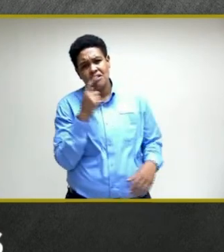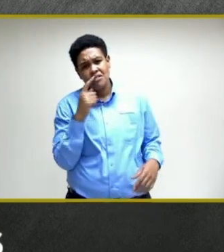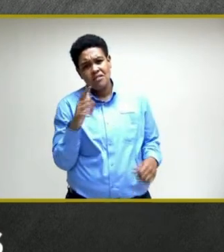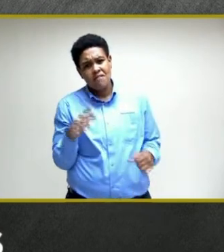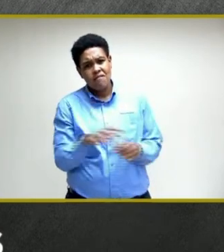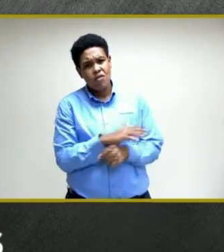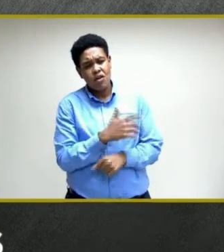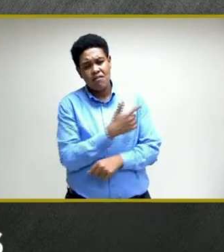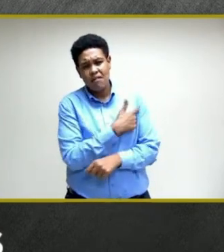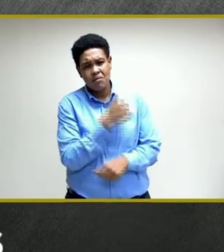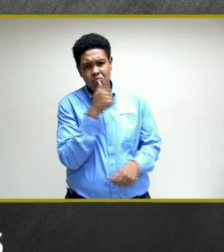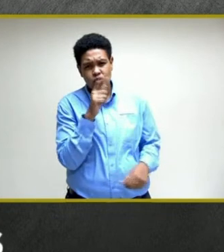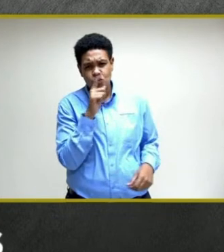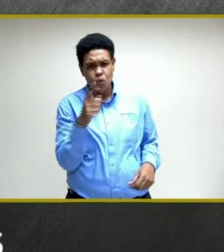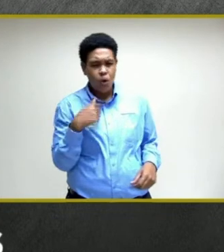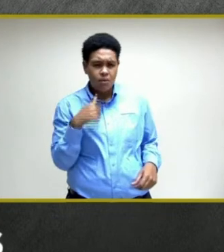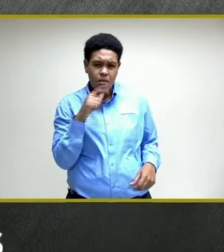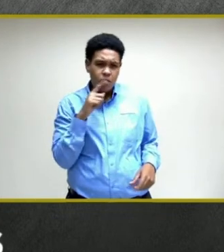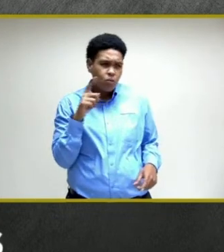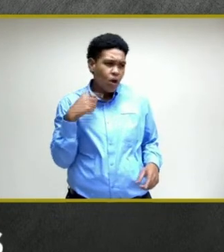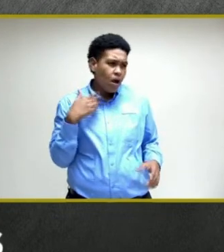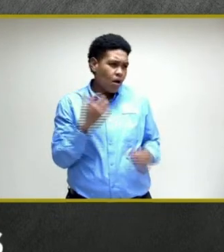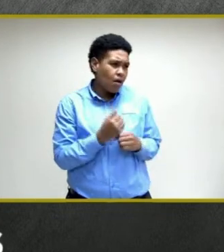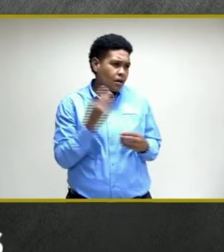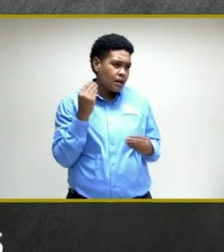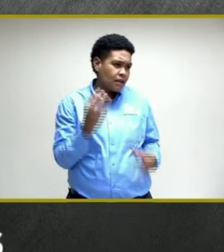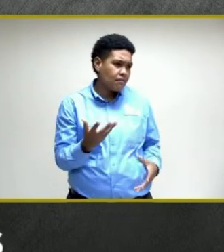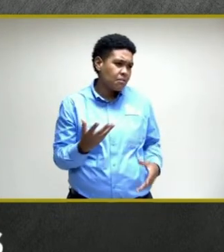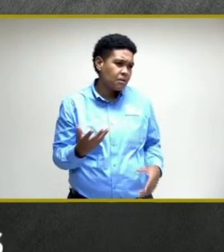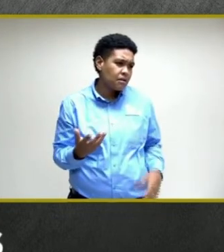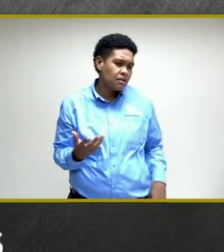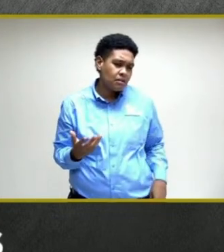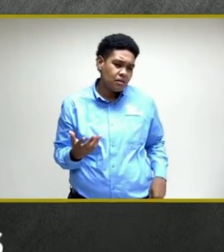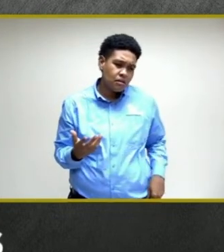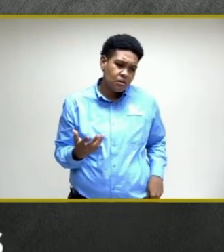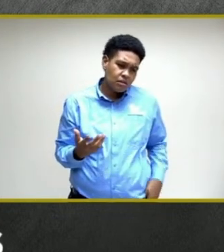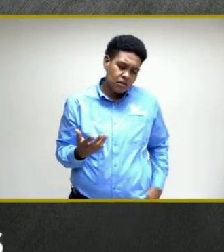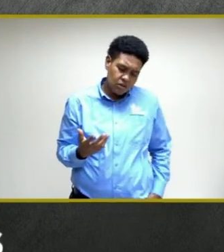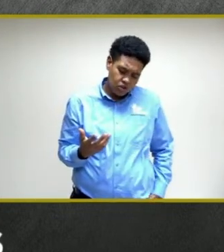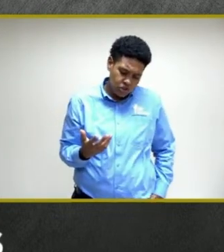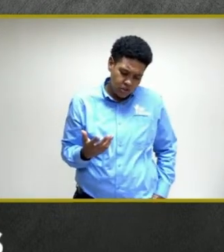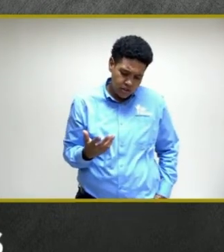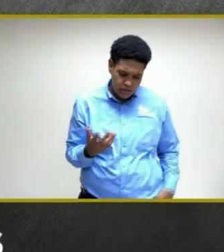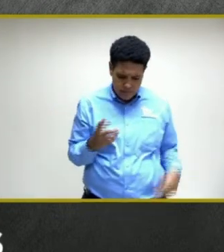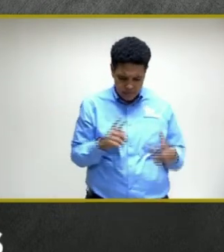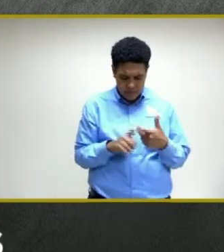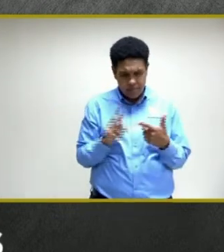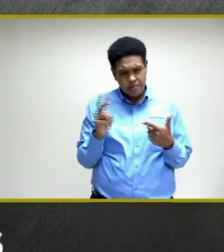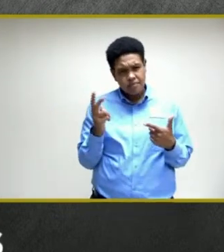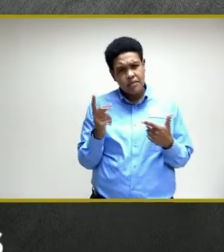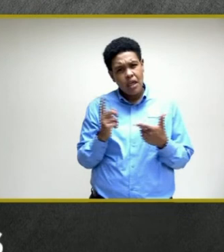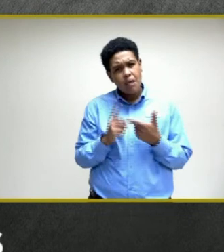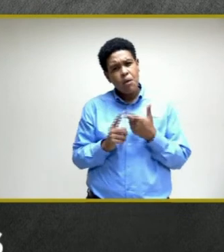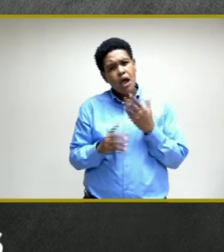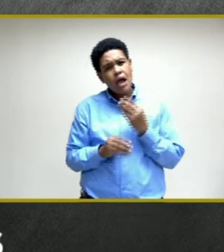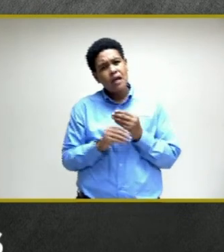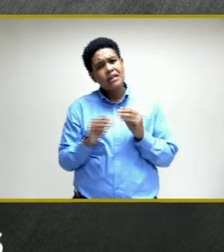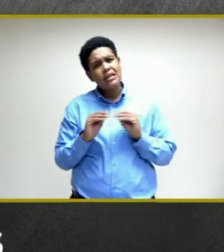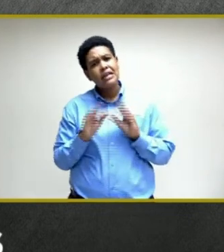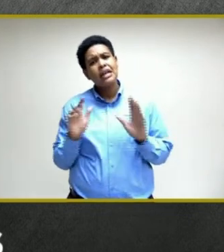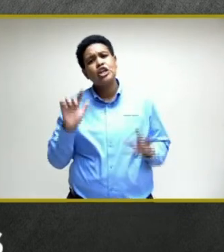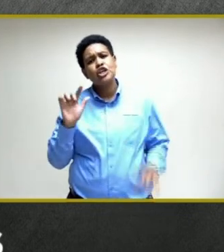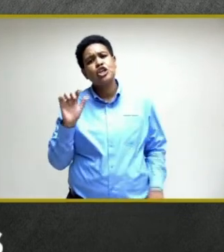vaccinated? I didn't quite get that. I also wanted to clarify something on the genome